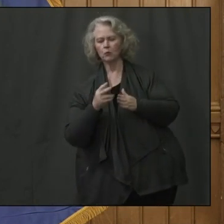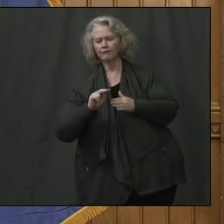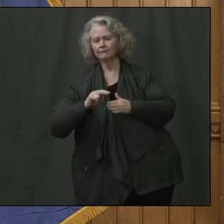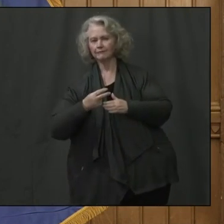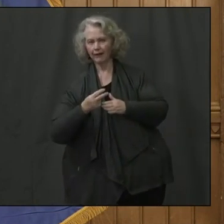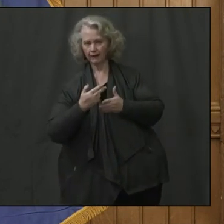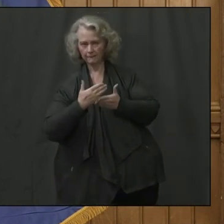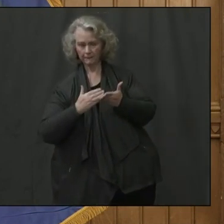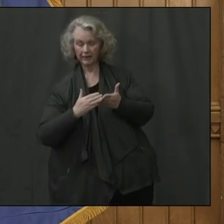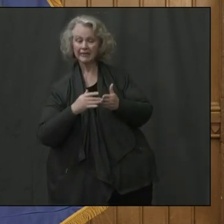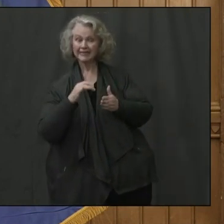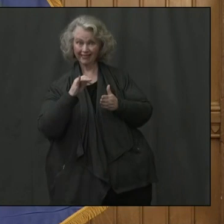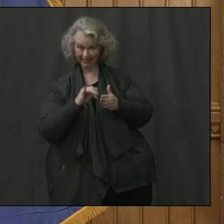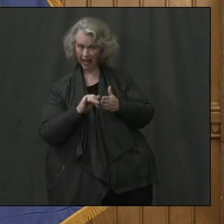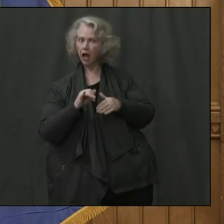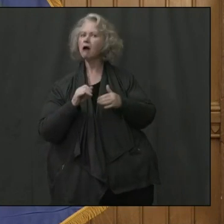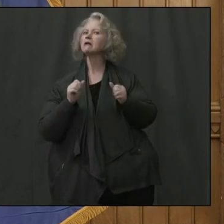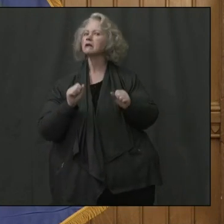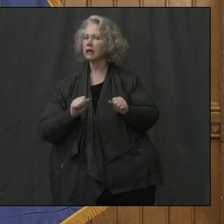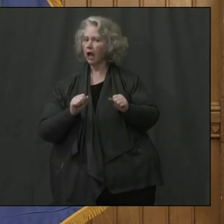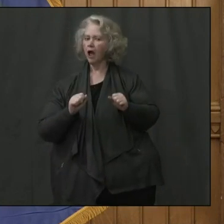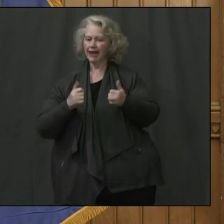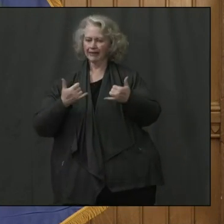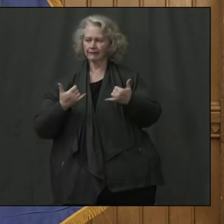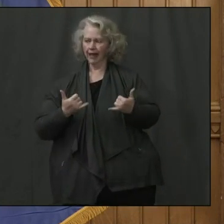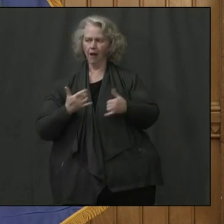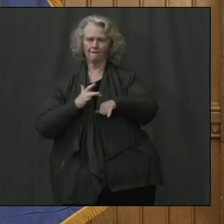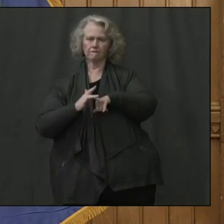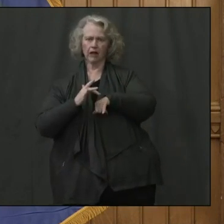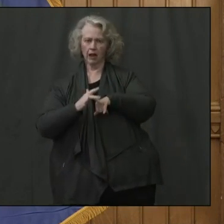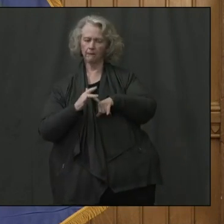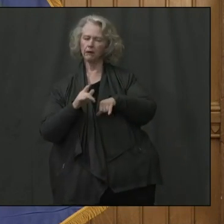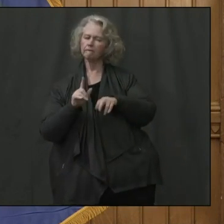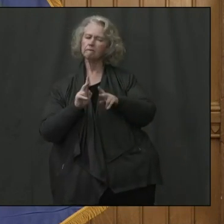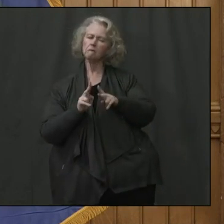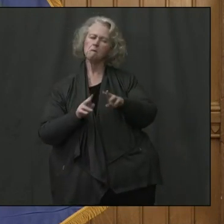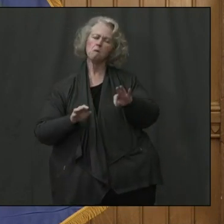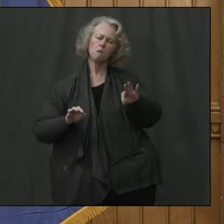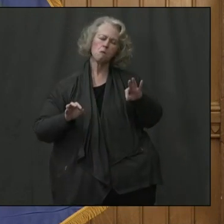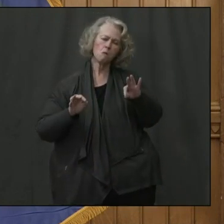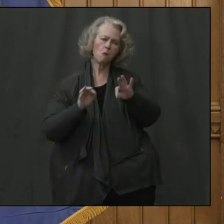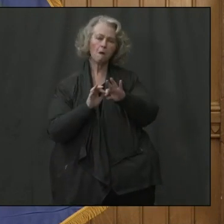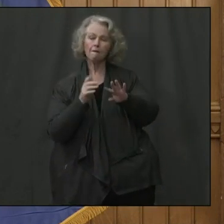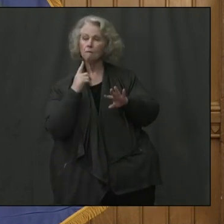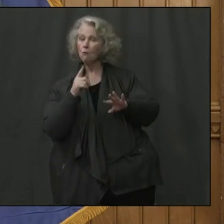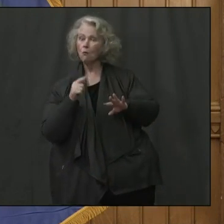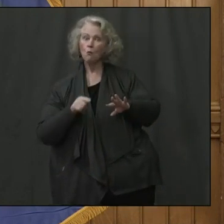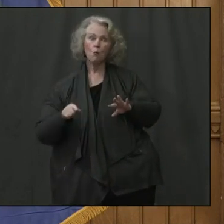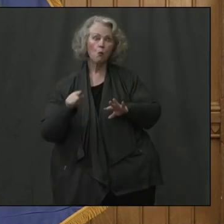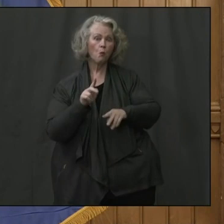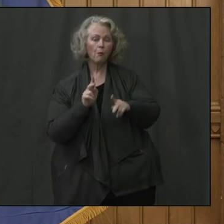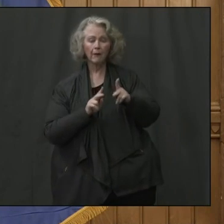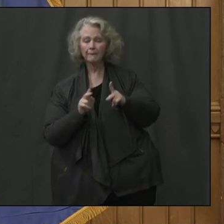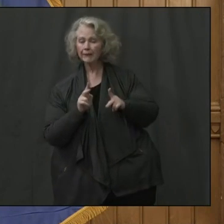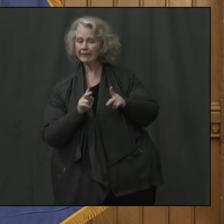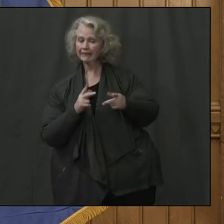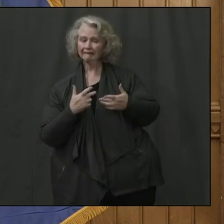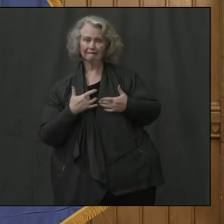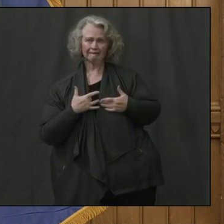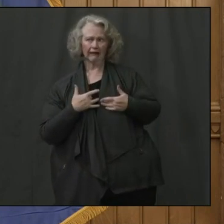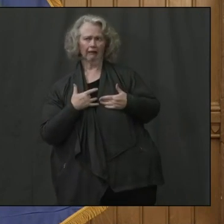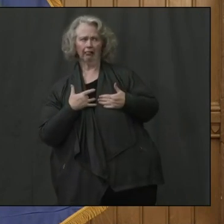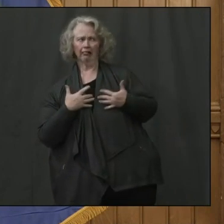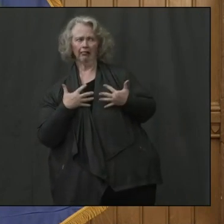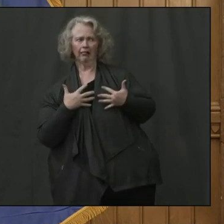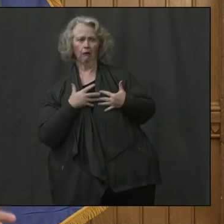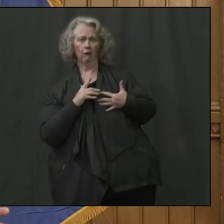that's available now. The paid sick leave is so important for anybody who's not comfortable not going to work